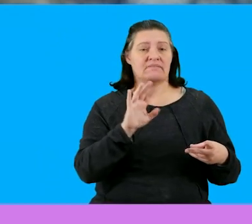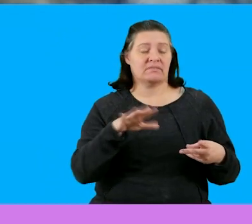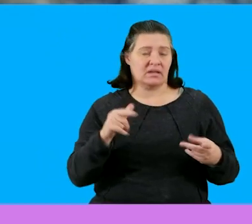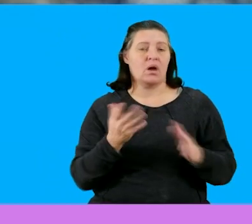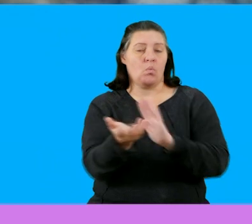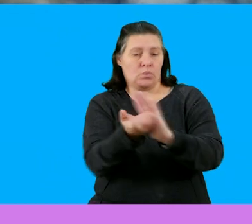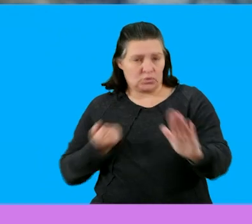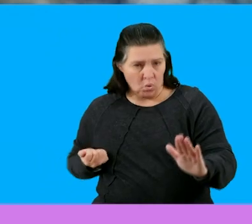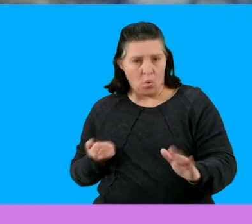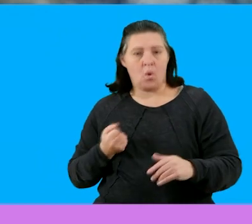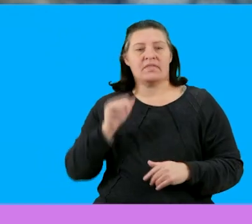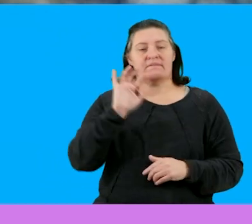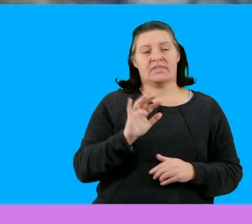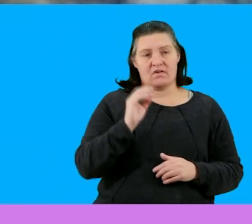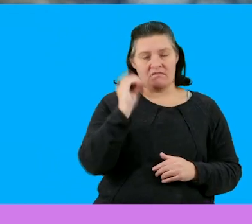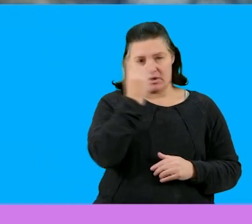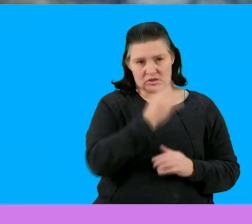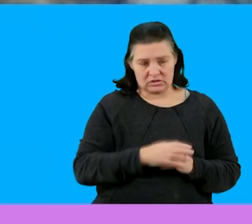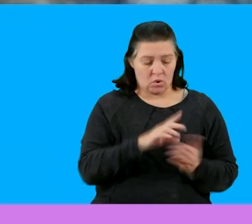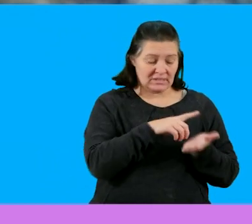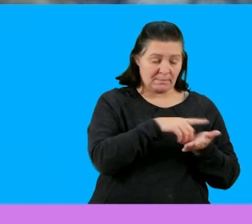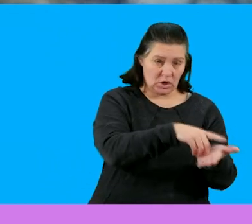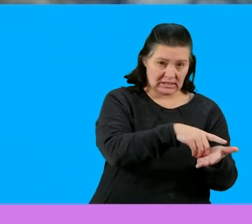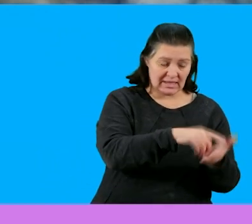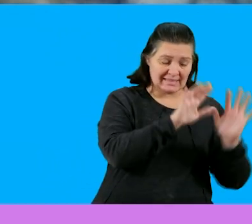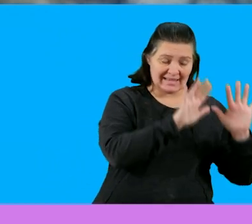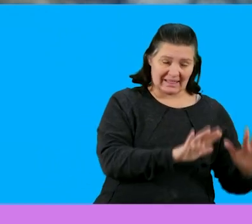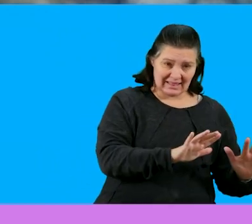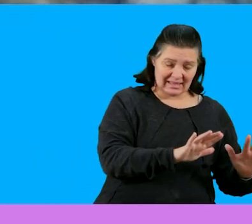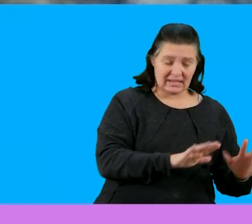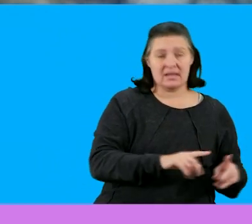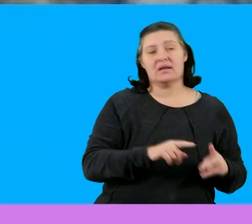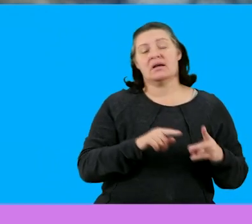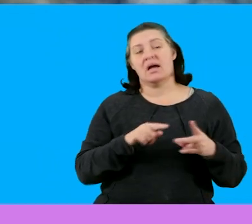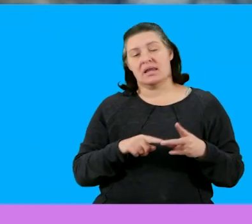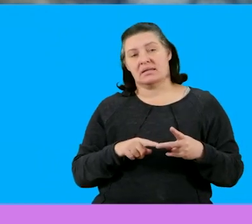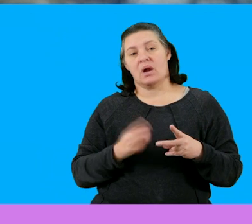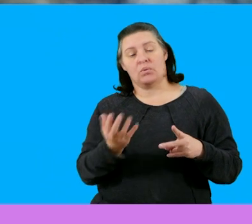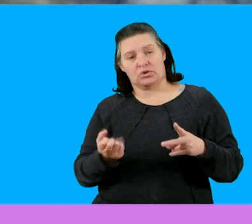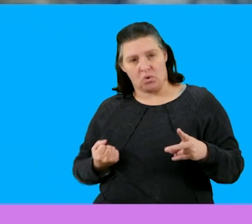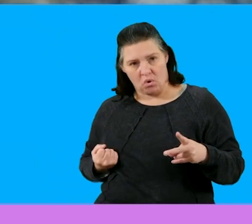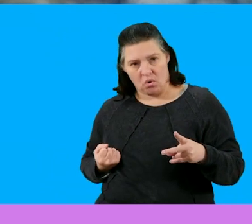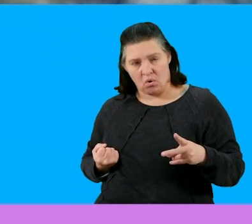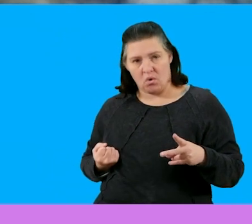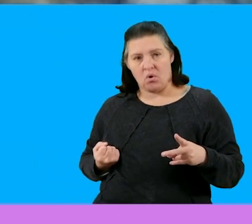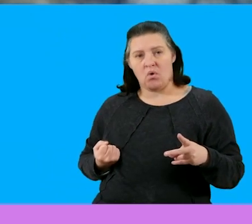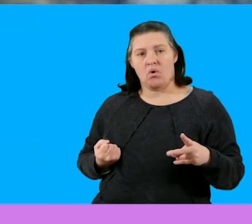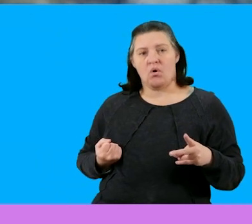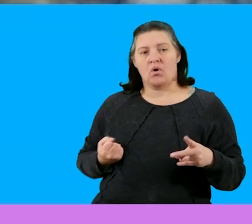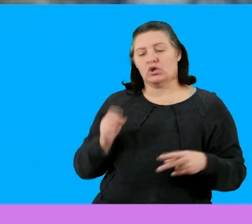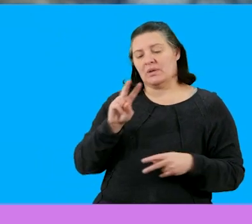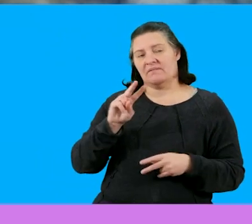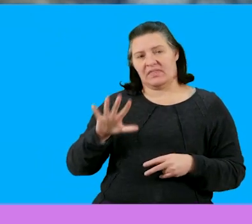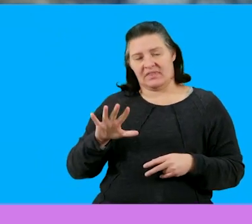rent withdrawn on the 25th of March okay so there was a deposit on the 10th and then a withdrawal okay